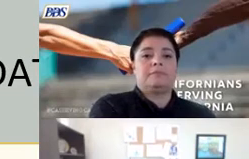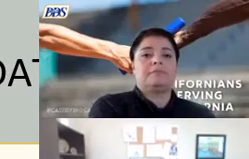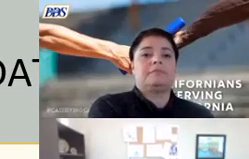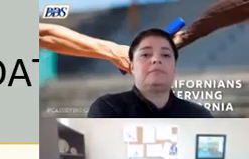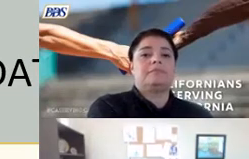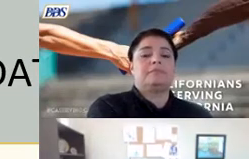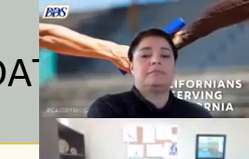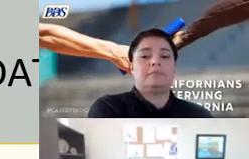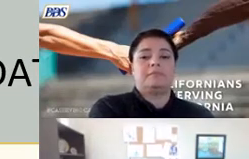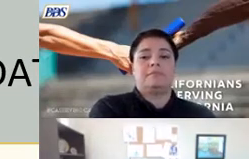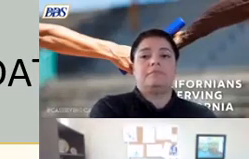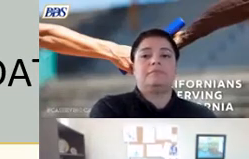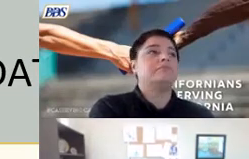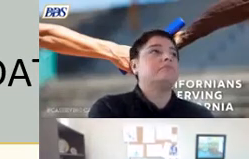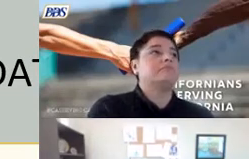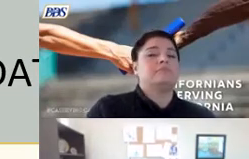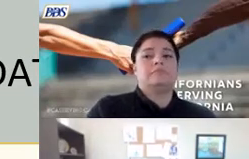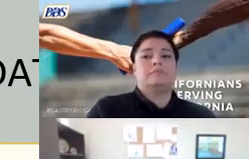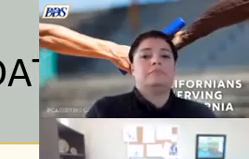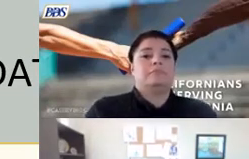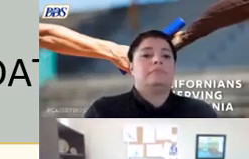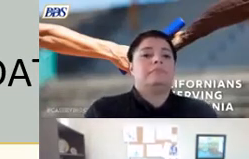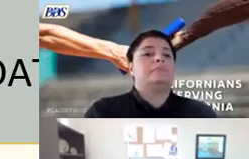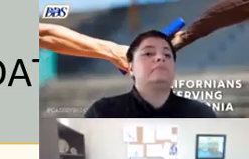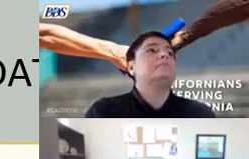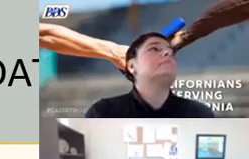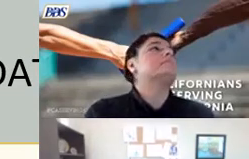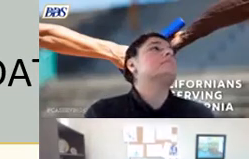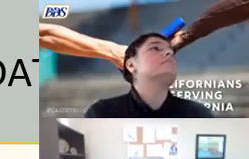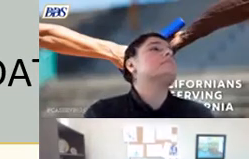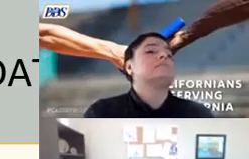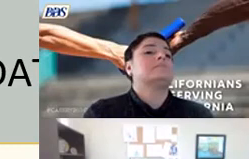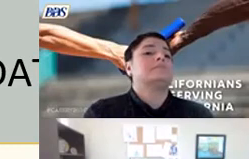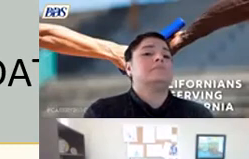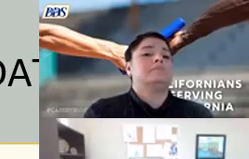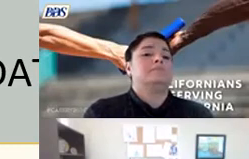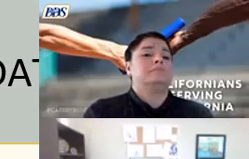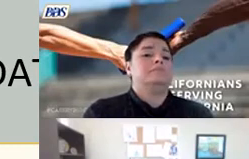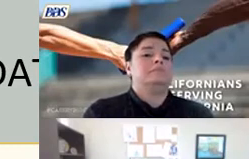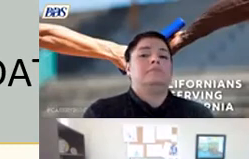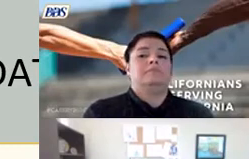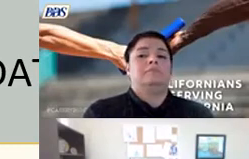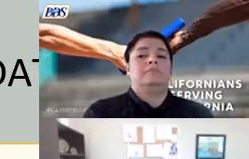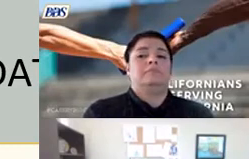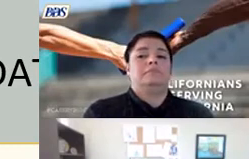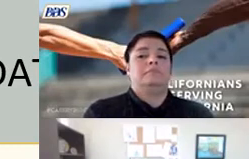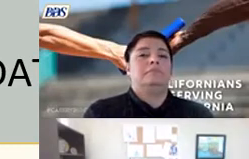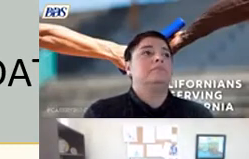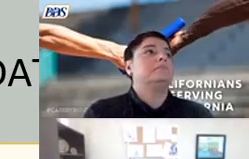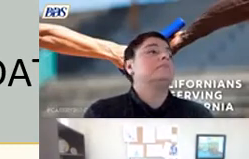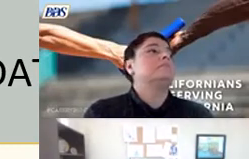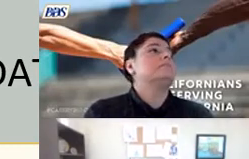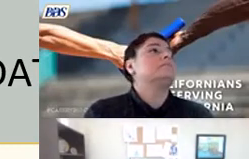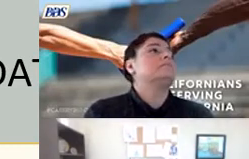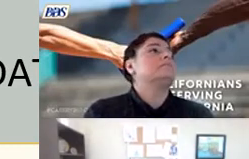the implicit bias but that means funding is available uh for regional centers staff uh to have